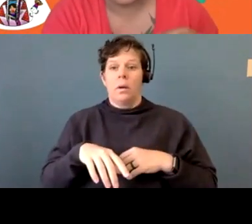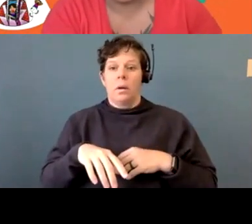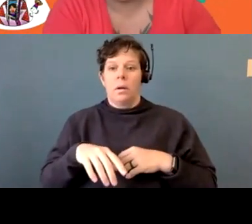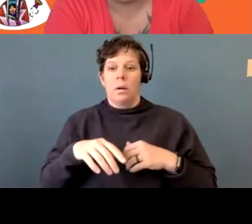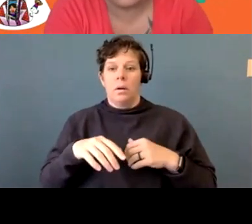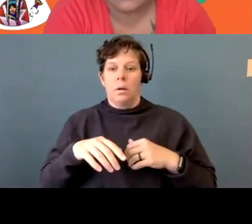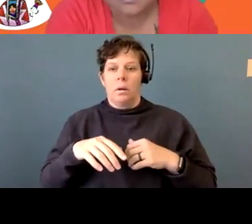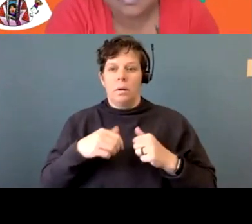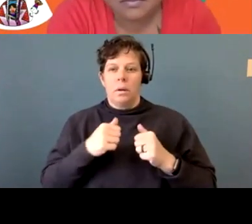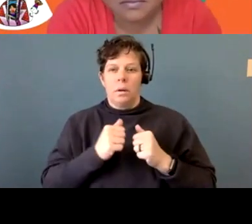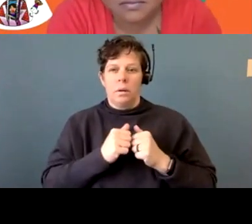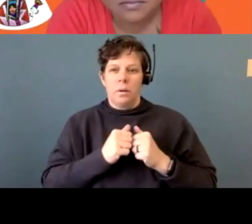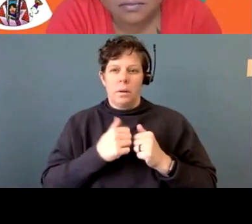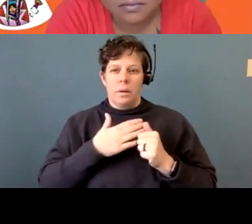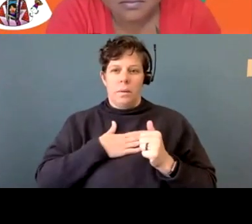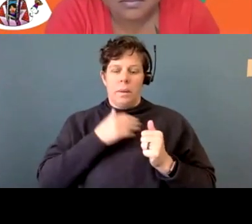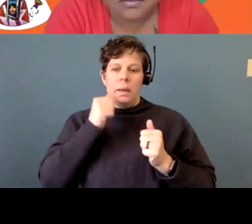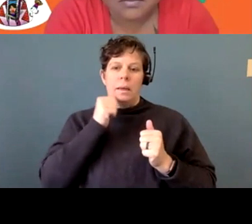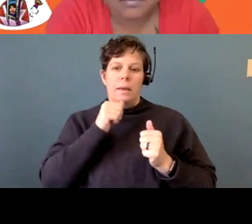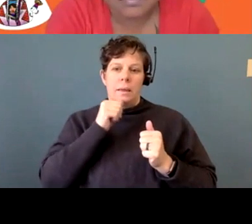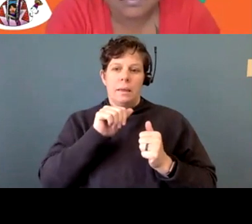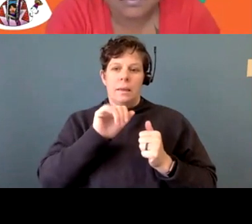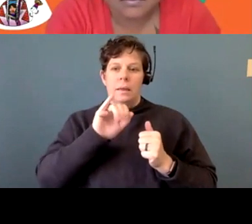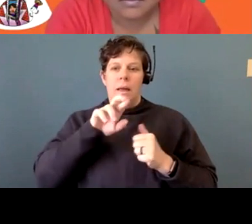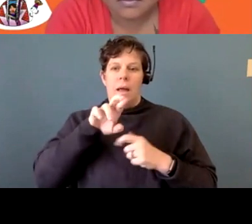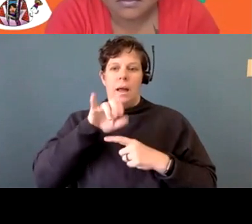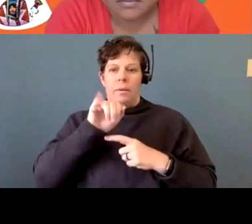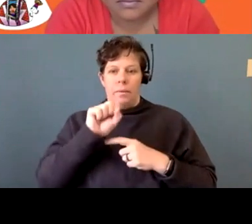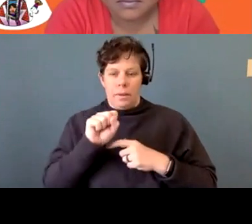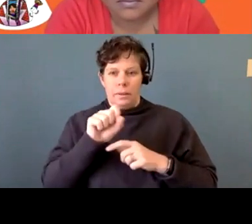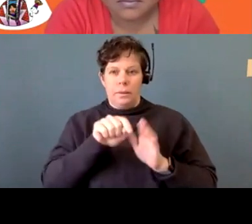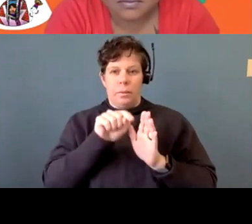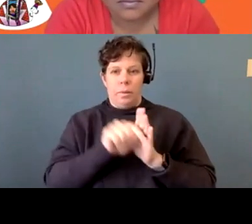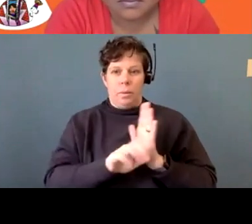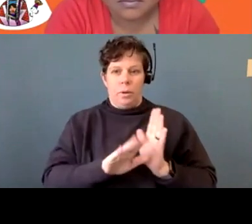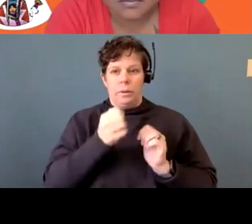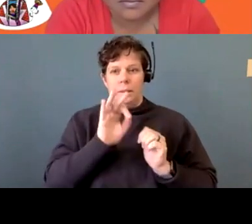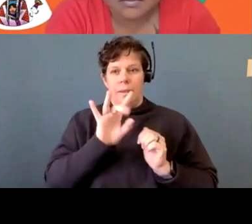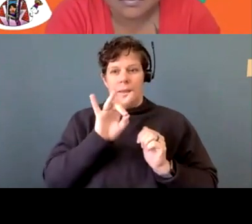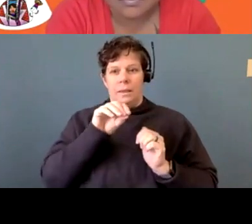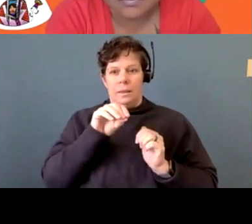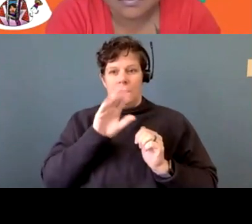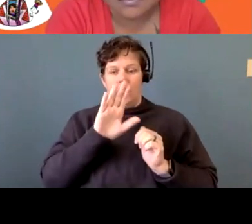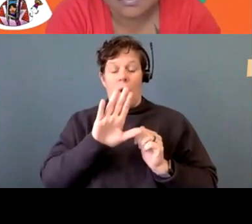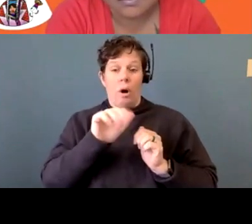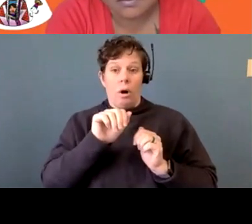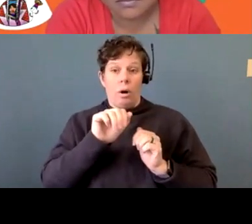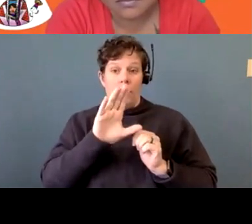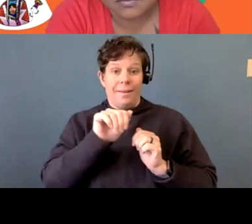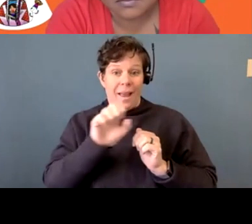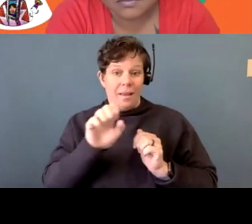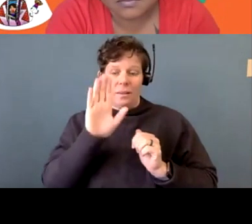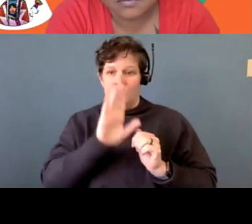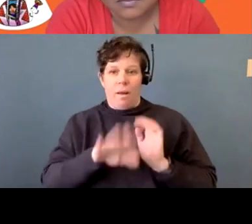my aunt Iris Frank, she was murdered in 1980 and her case was never solved. And they kind of